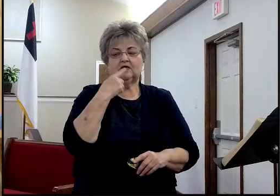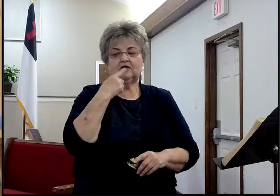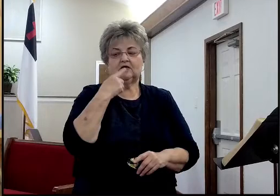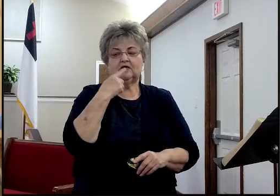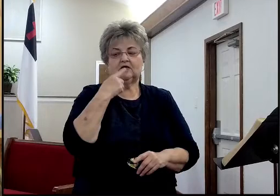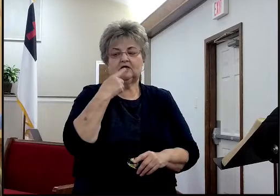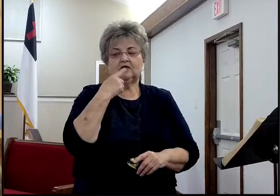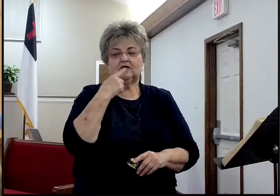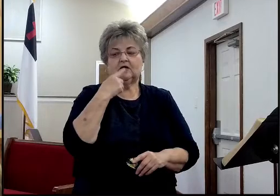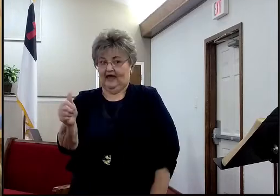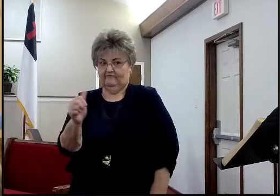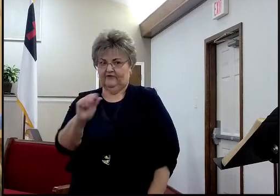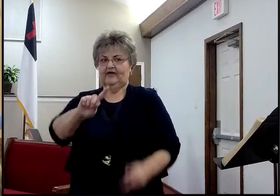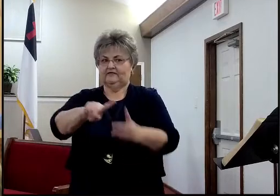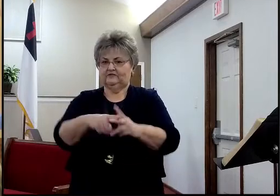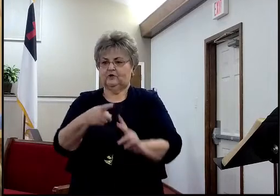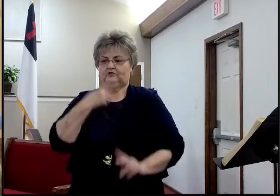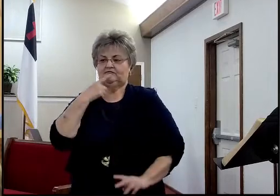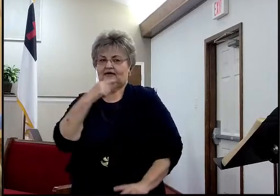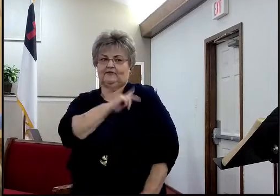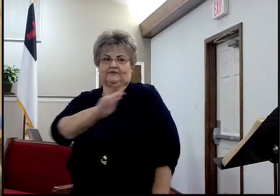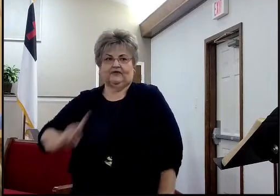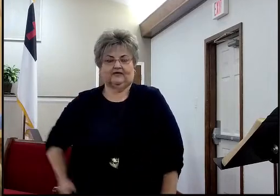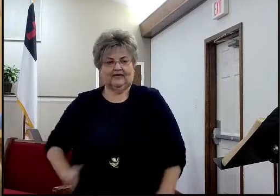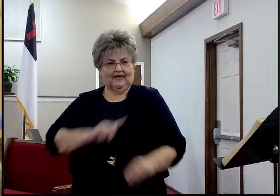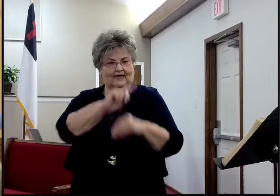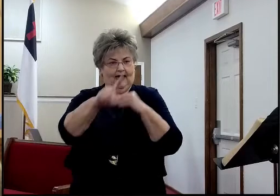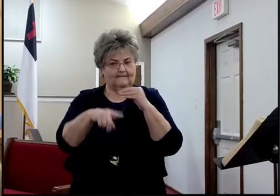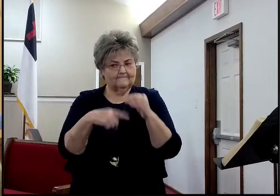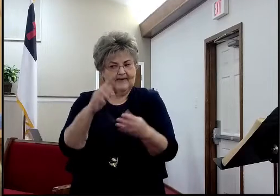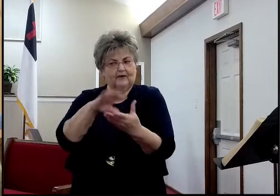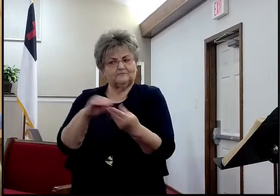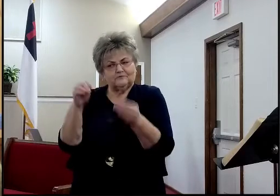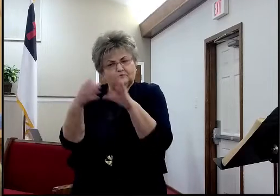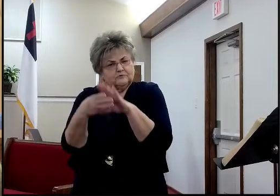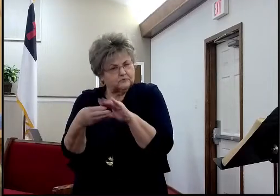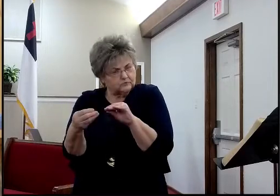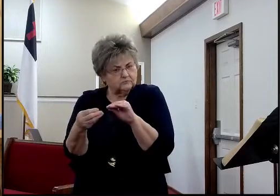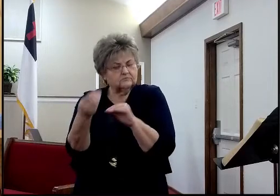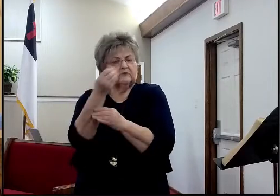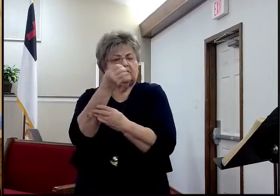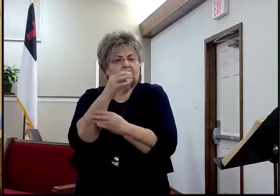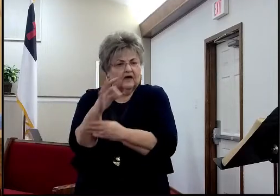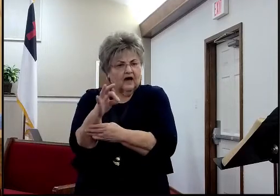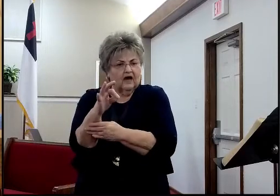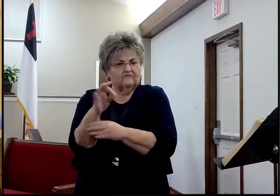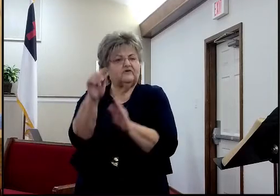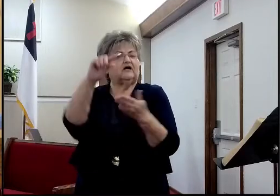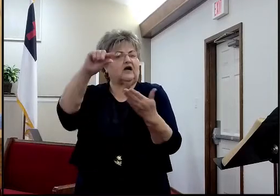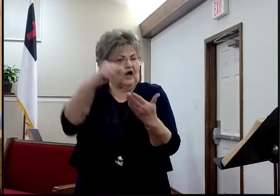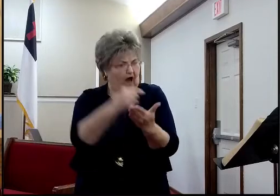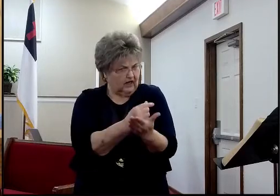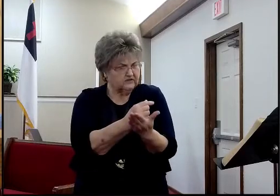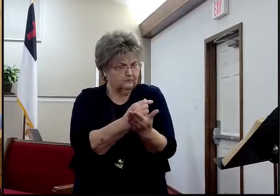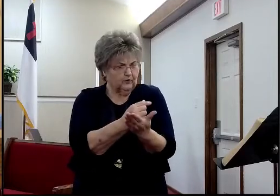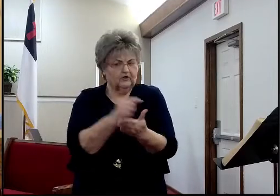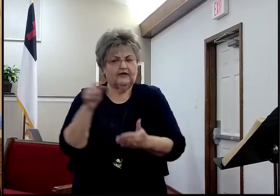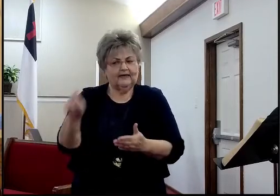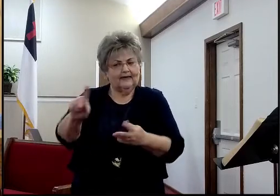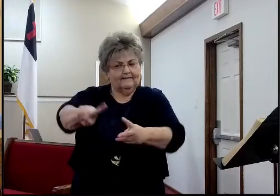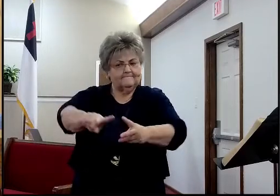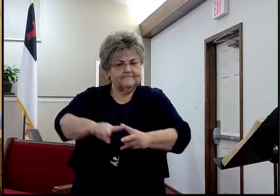himself, and then he begins to tell, King Agrippa about the narrative, of, of the gospel, and he begins,